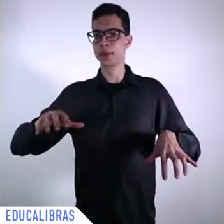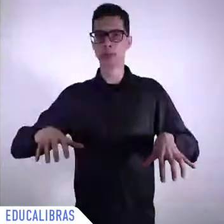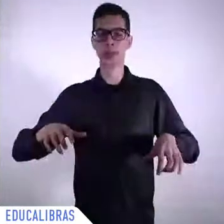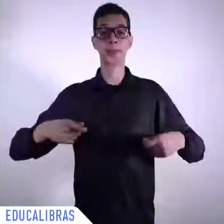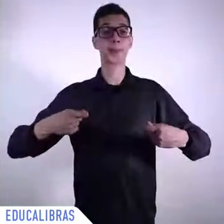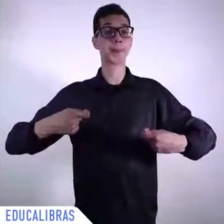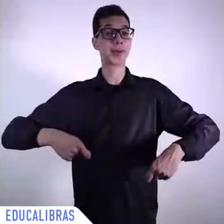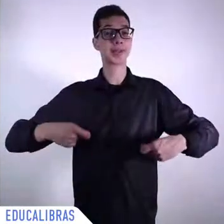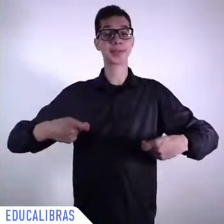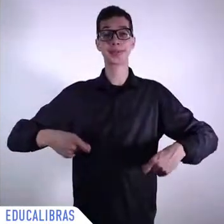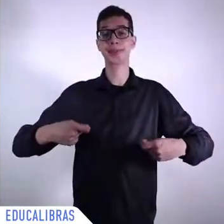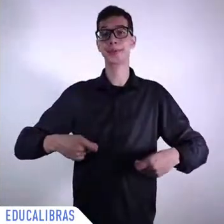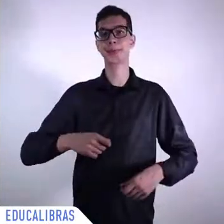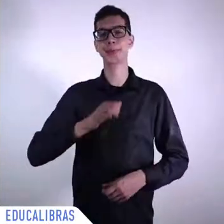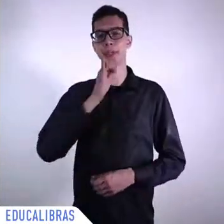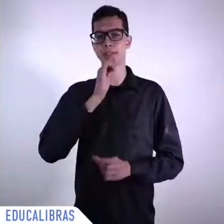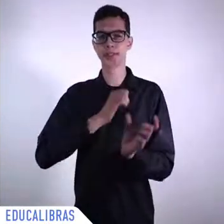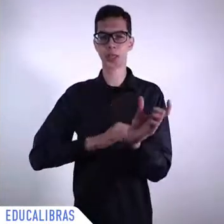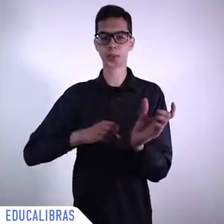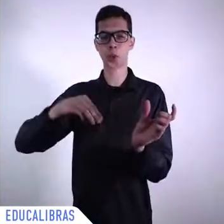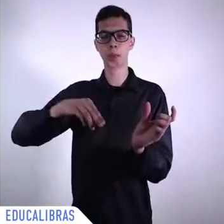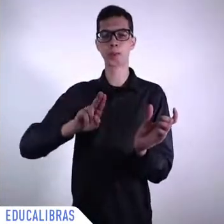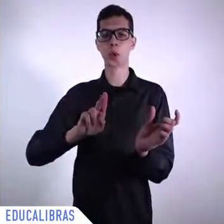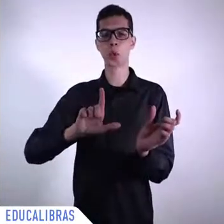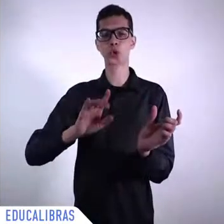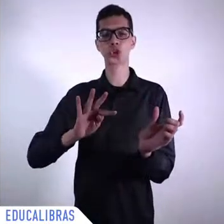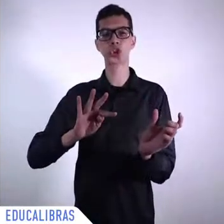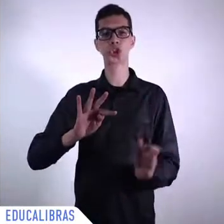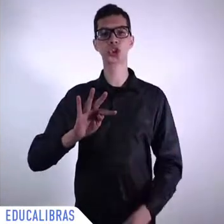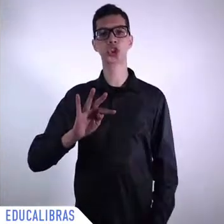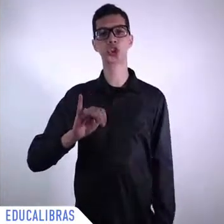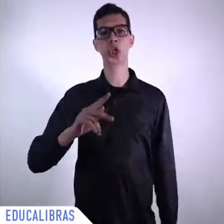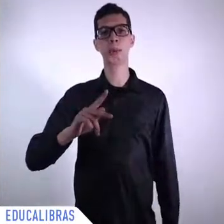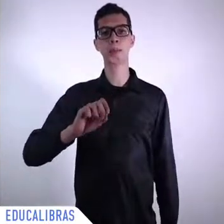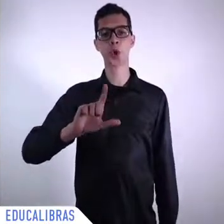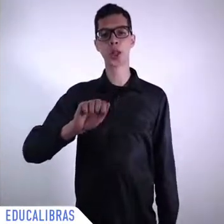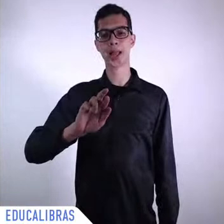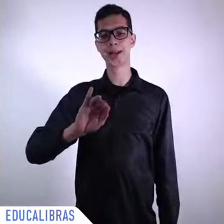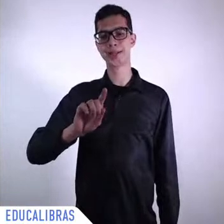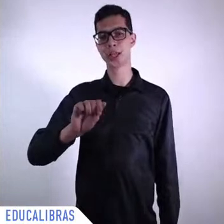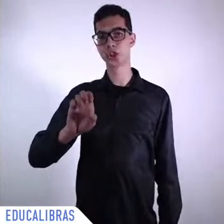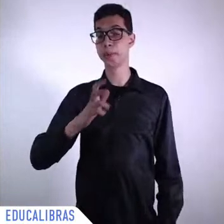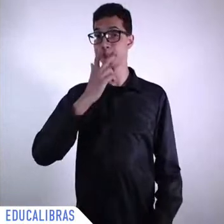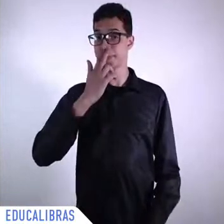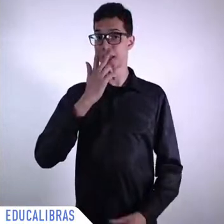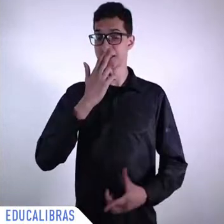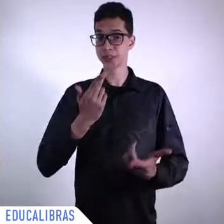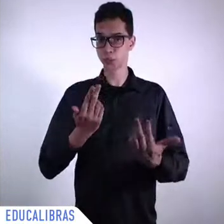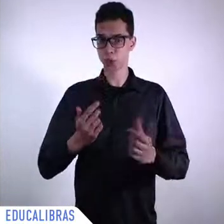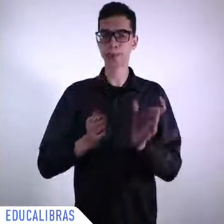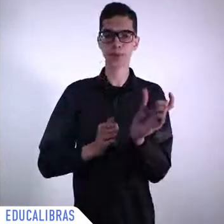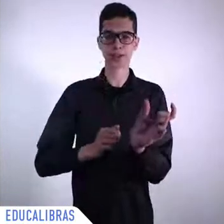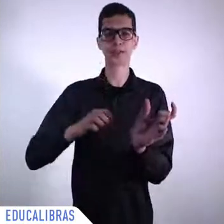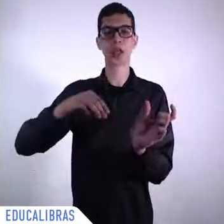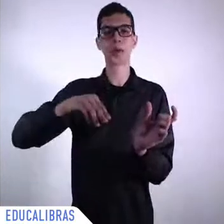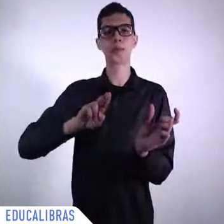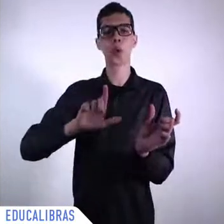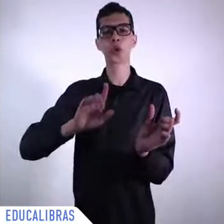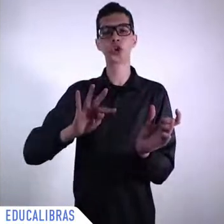respect for the norms that have been agreed. Multipolarity it's a kind of balance of power, speaking in a very